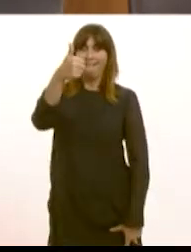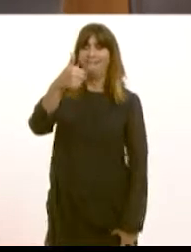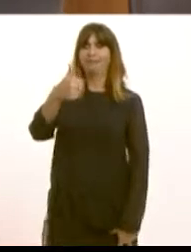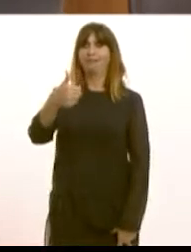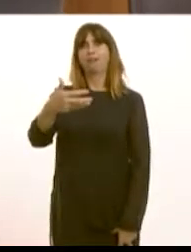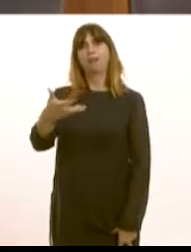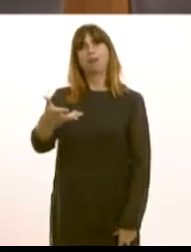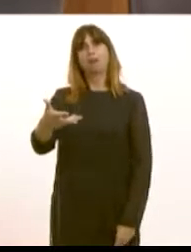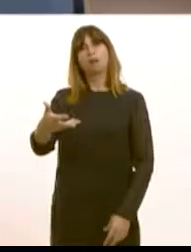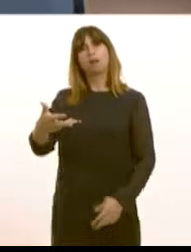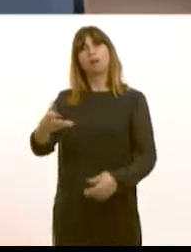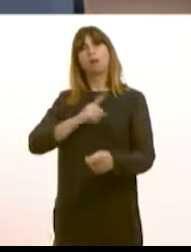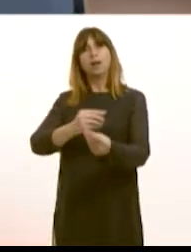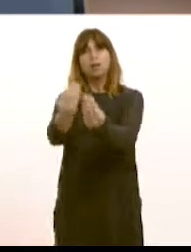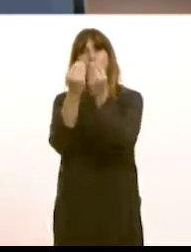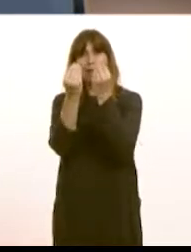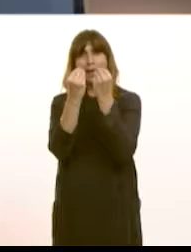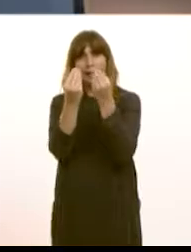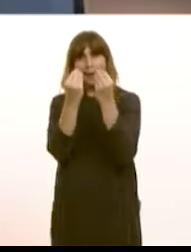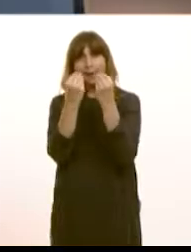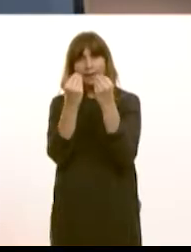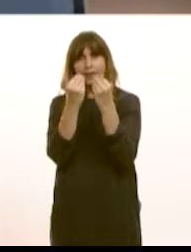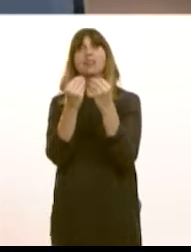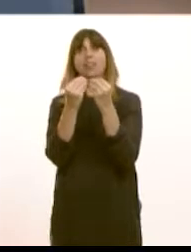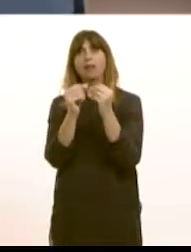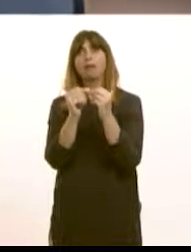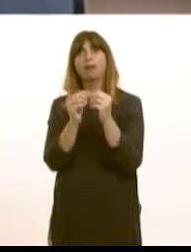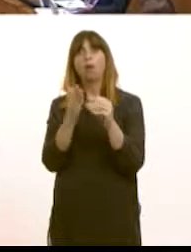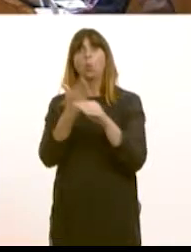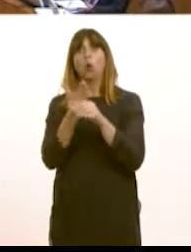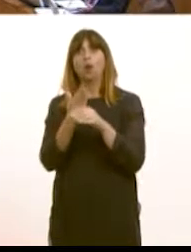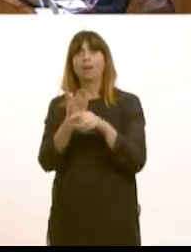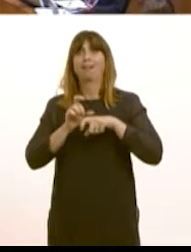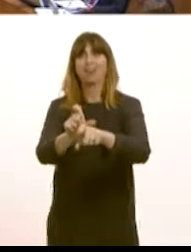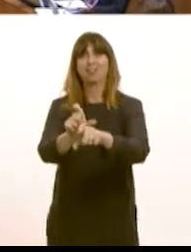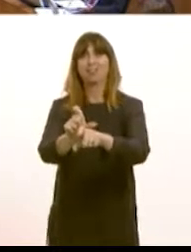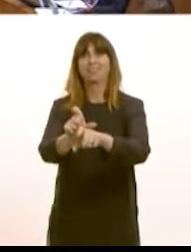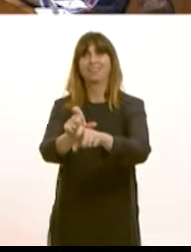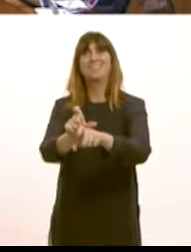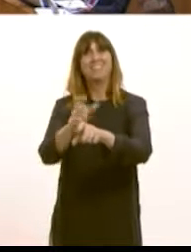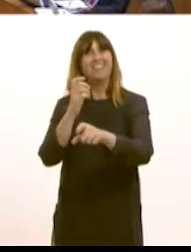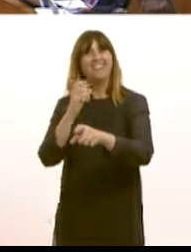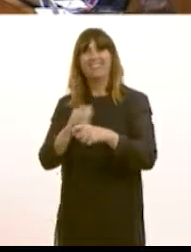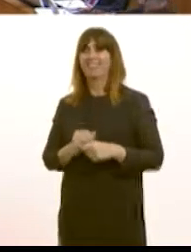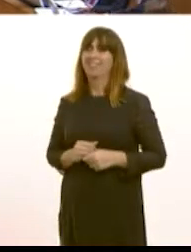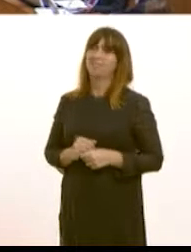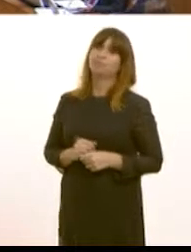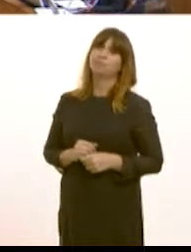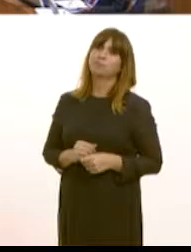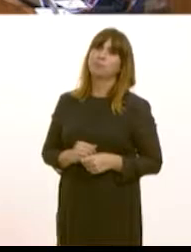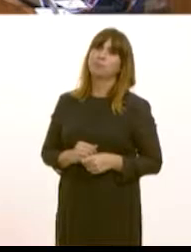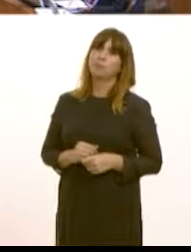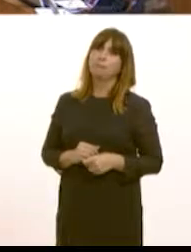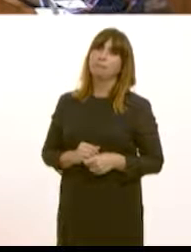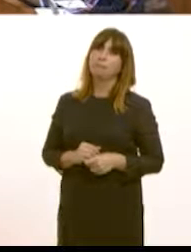a great impact on where you work later on they go hand in hand Finch Saunders First Minister the Planned